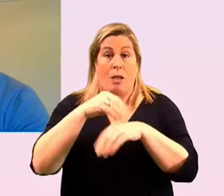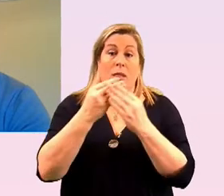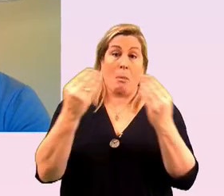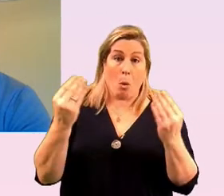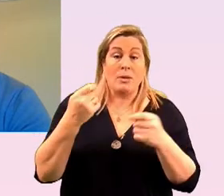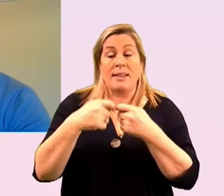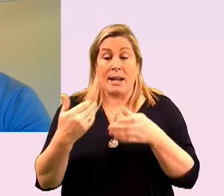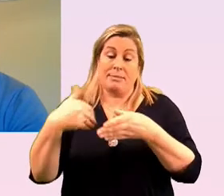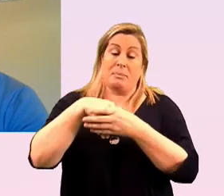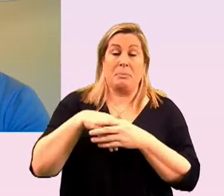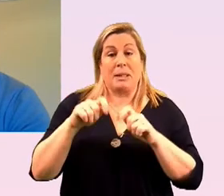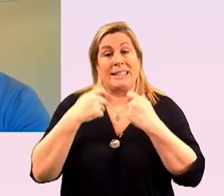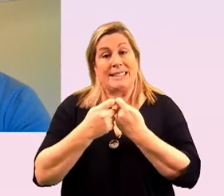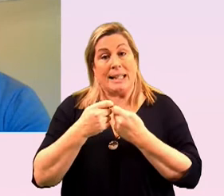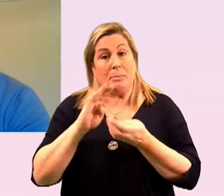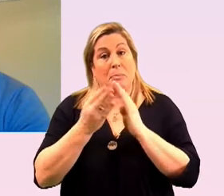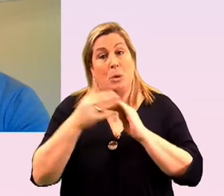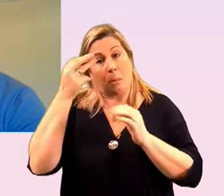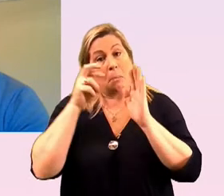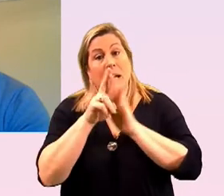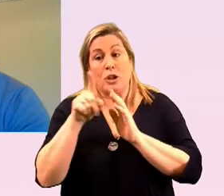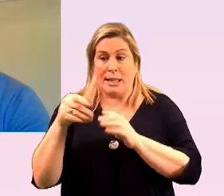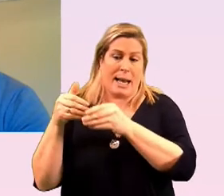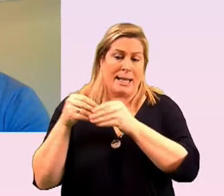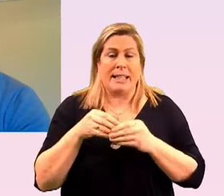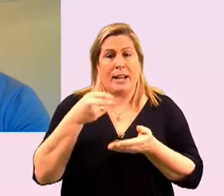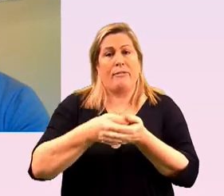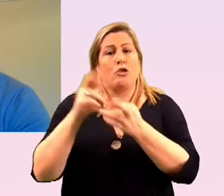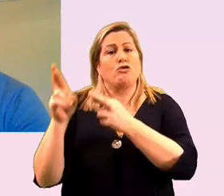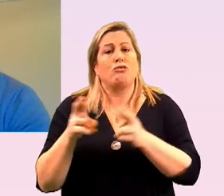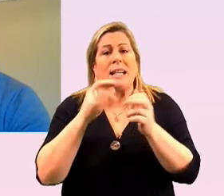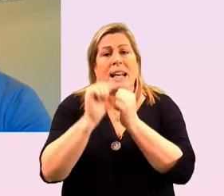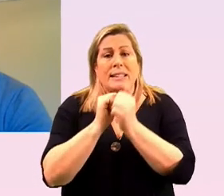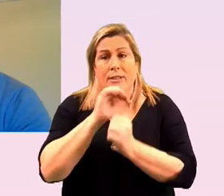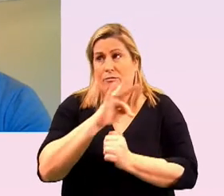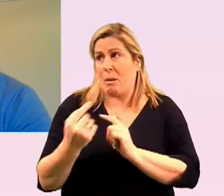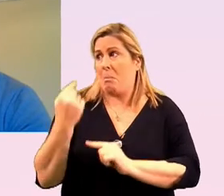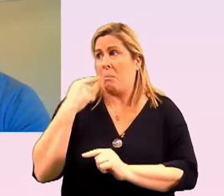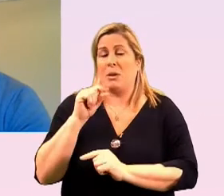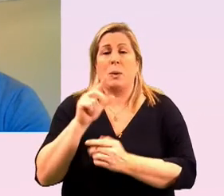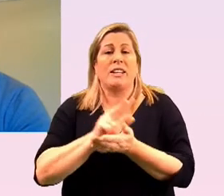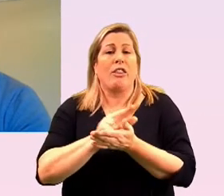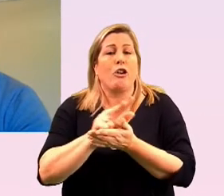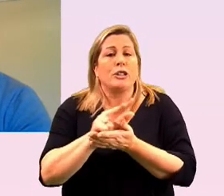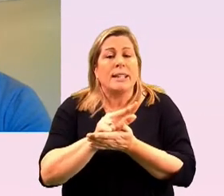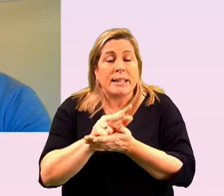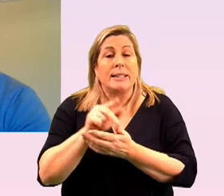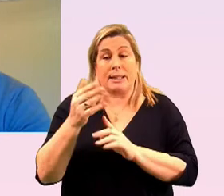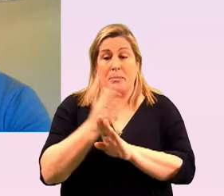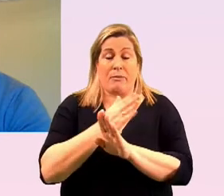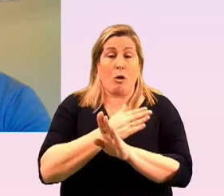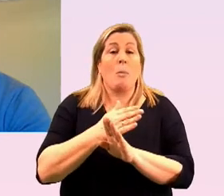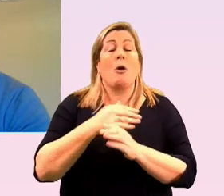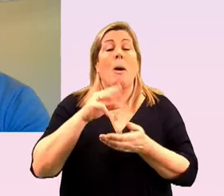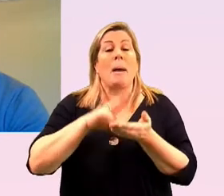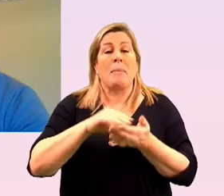joined the team as a manager and he's been leading fundraising activities since 2013. he's a former member of iglio the